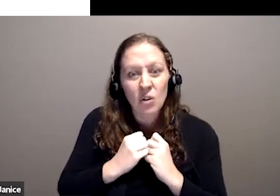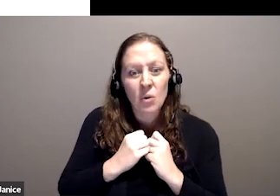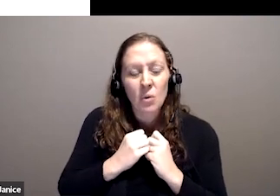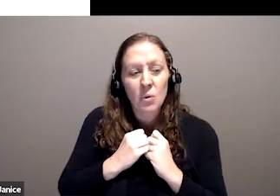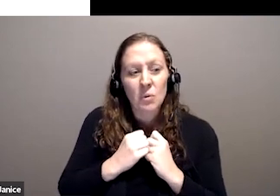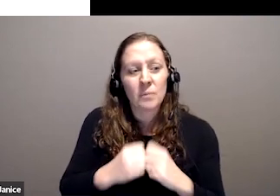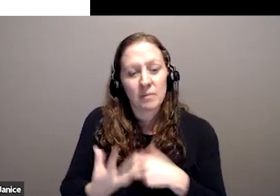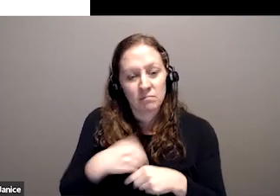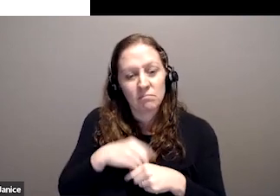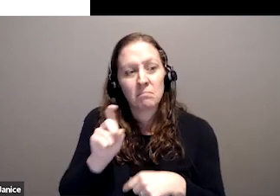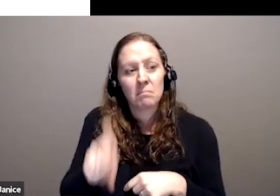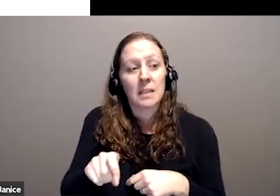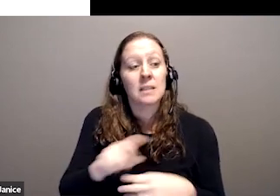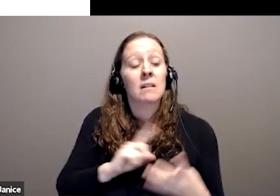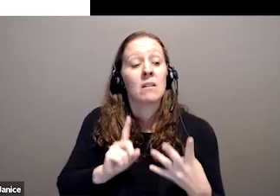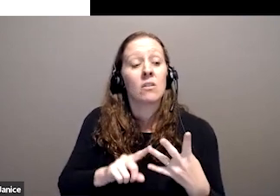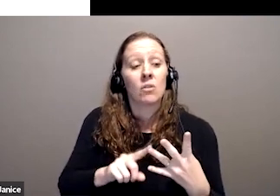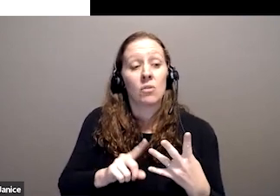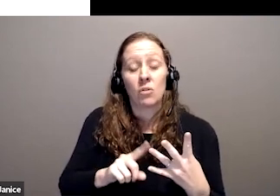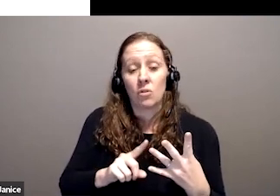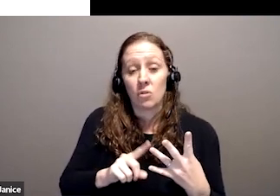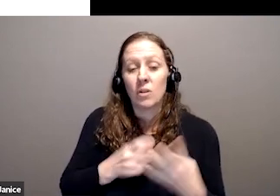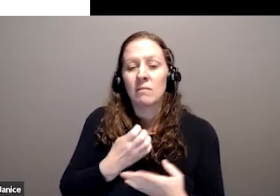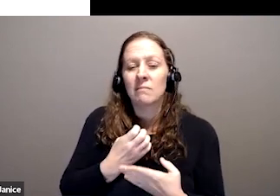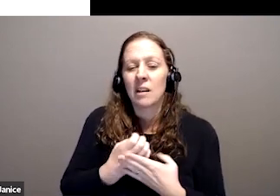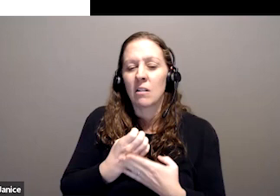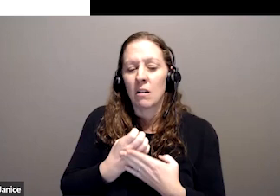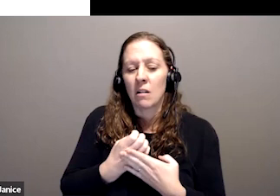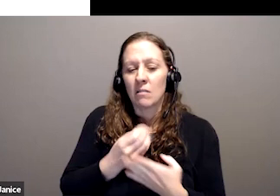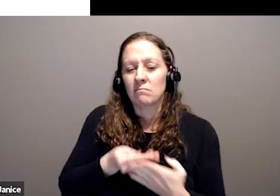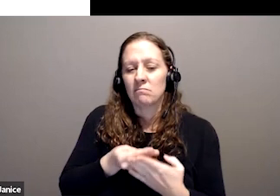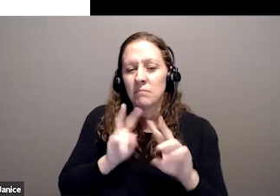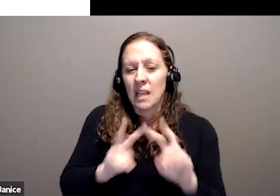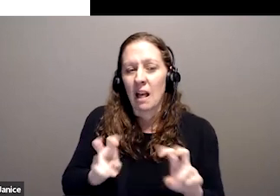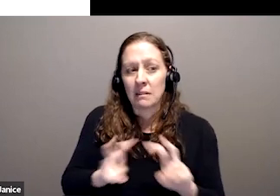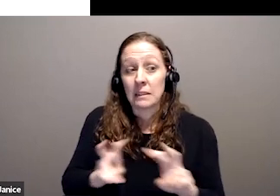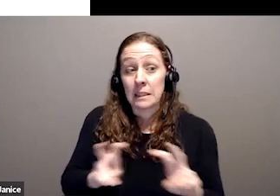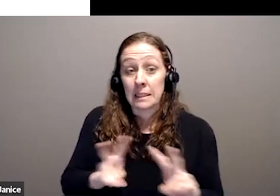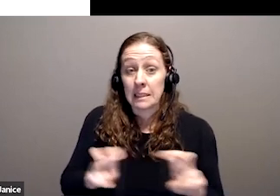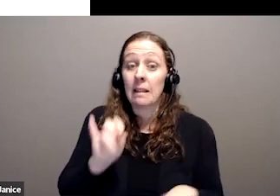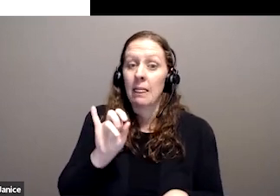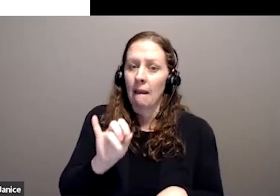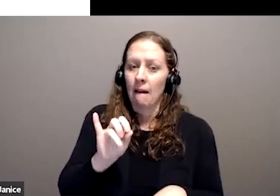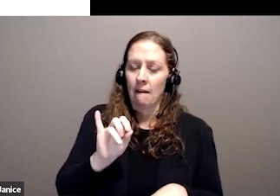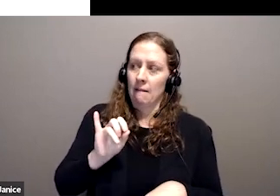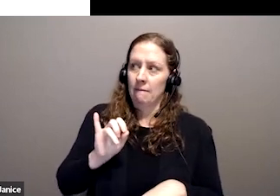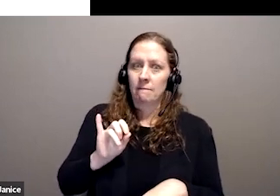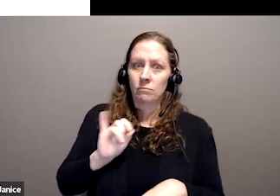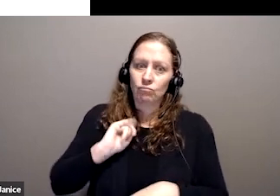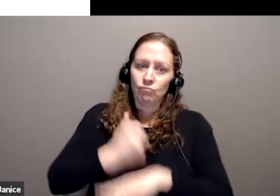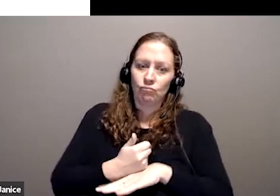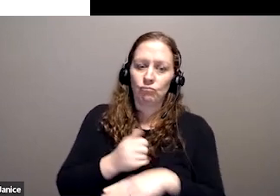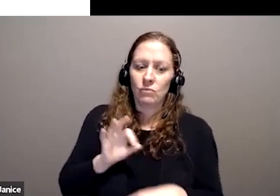And finally, the thirdly, we used economic analysis as the principal framework for